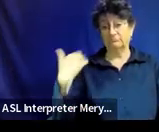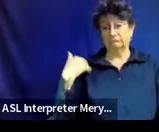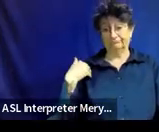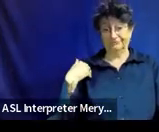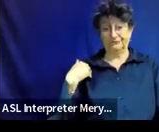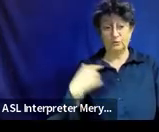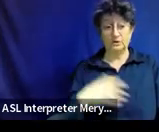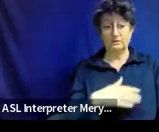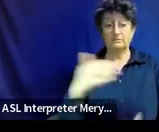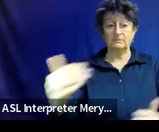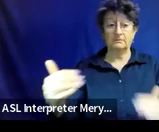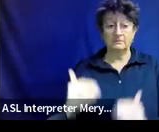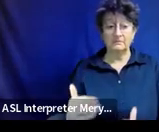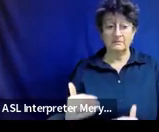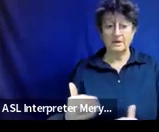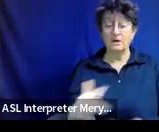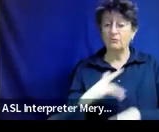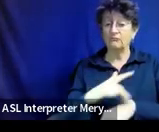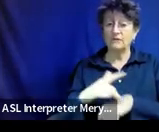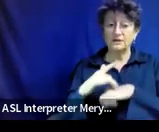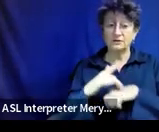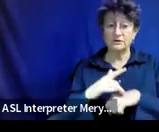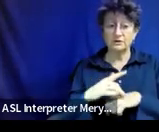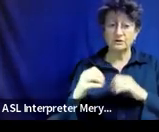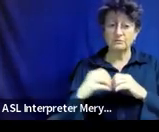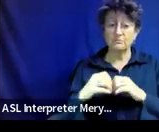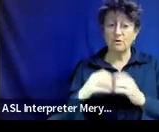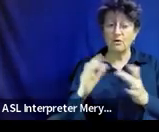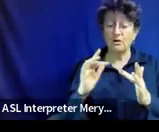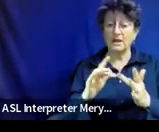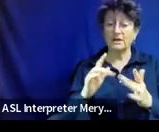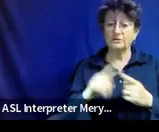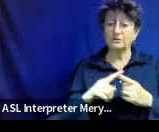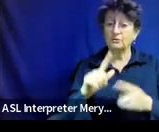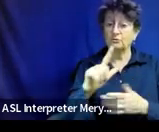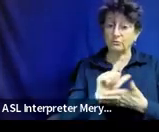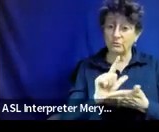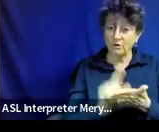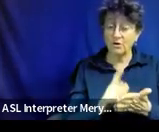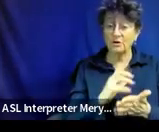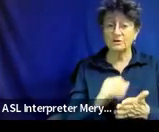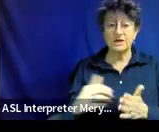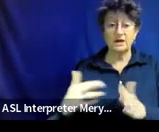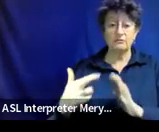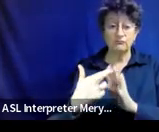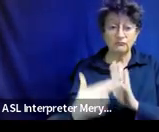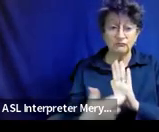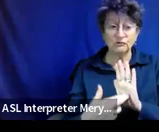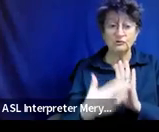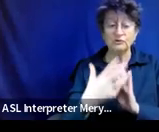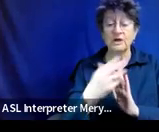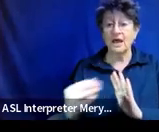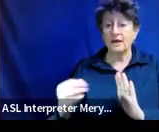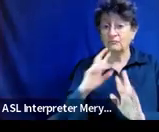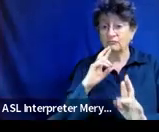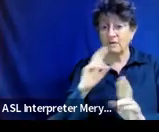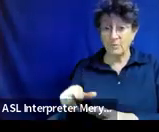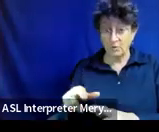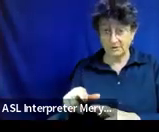then we have those resources and more links to laws and regulations and forms and reporting. So lots of good stuff for you.